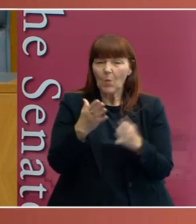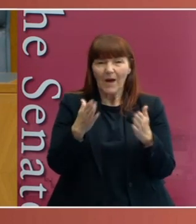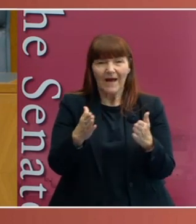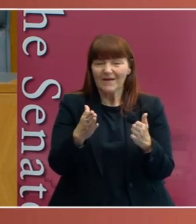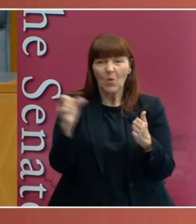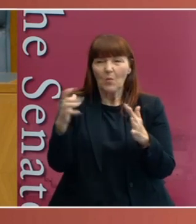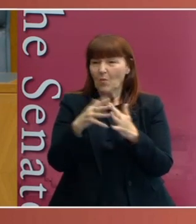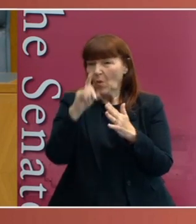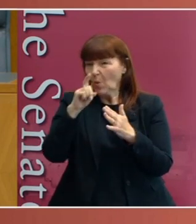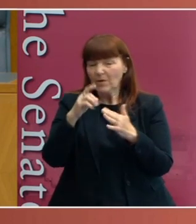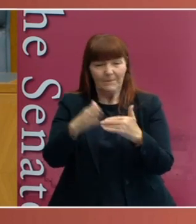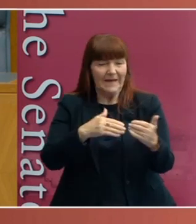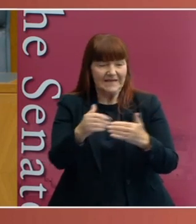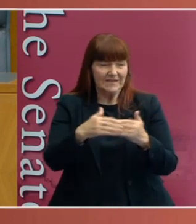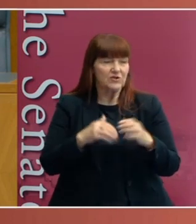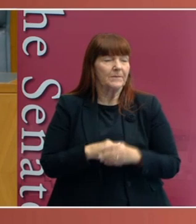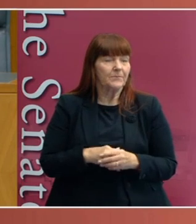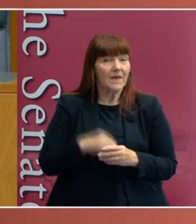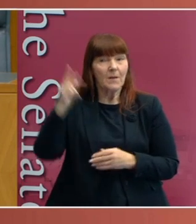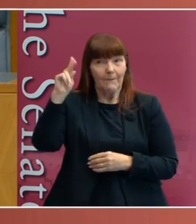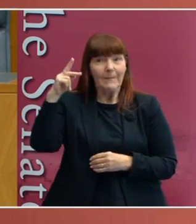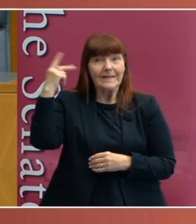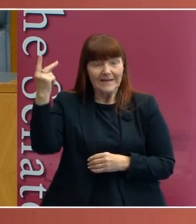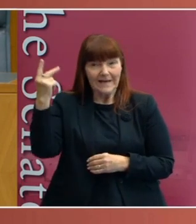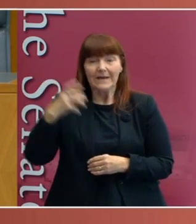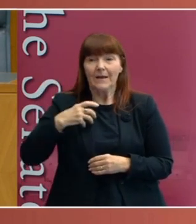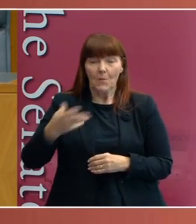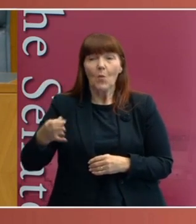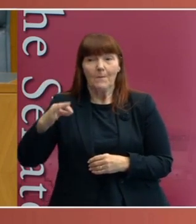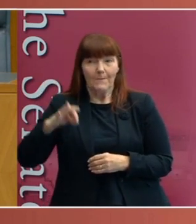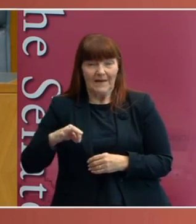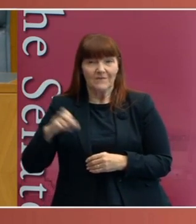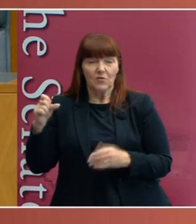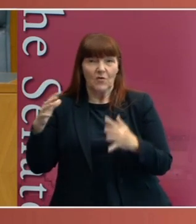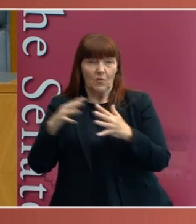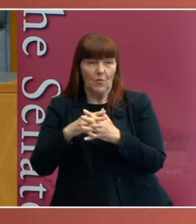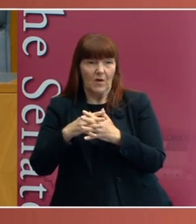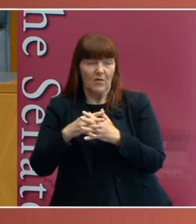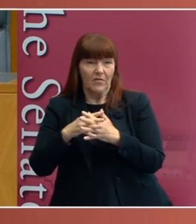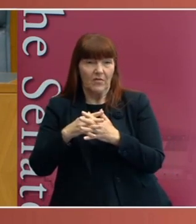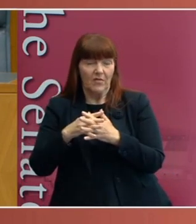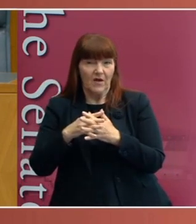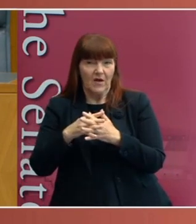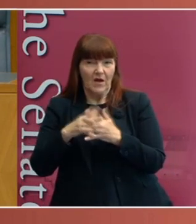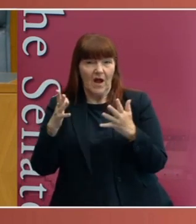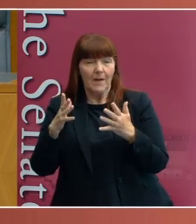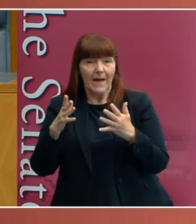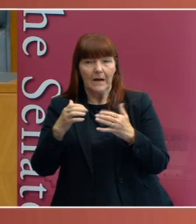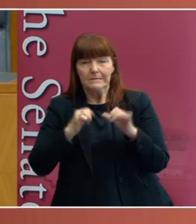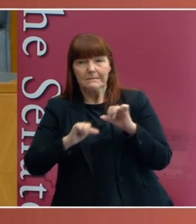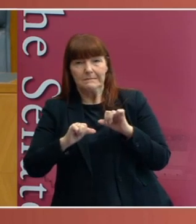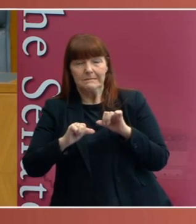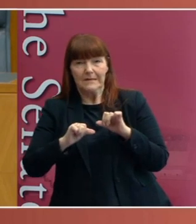do it. Politically, there was greater benefit to the Commonwealth in carping about border closures than